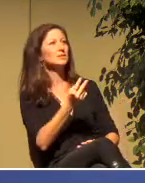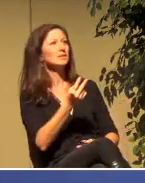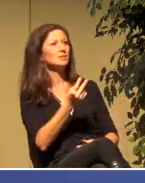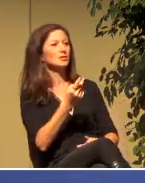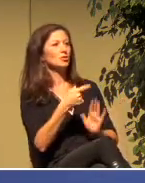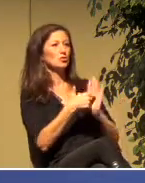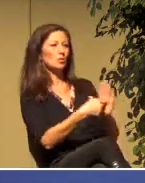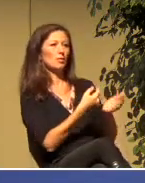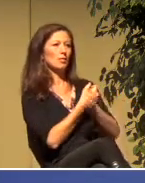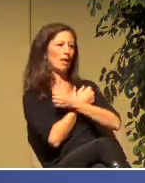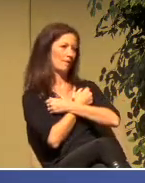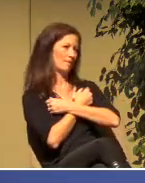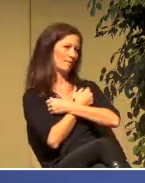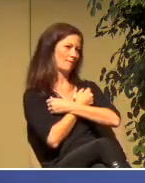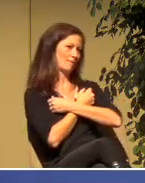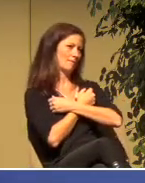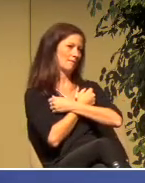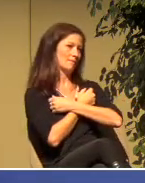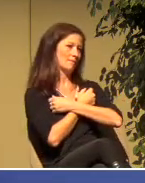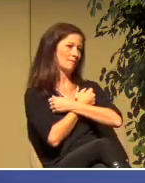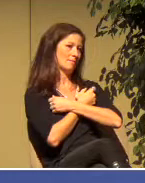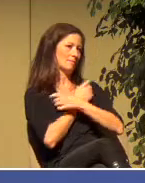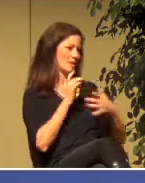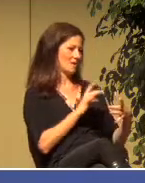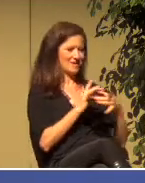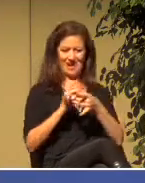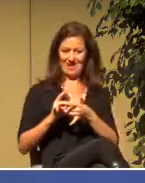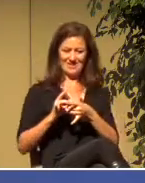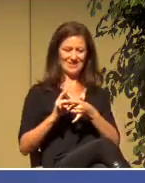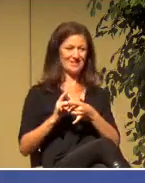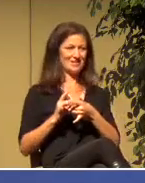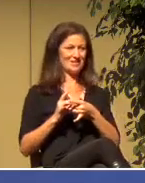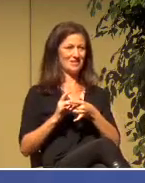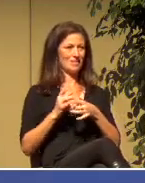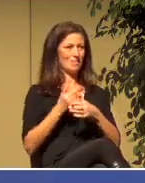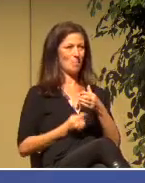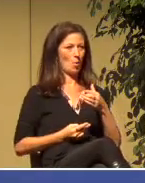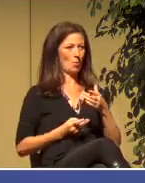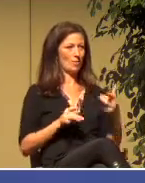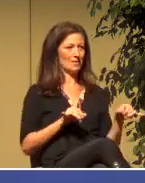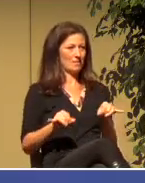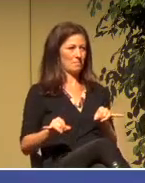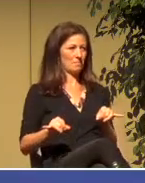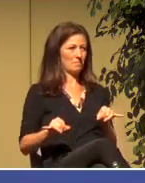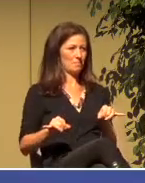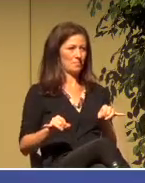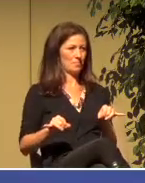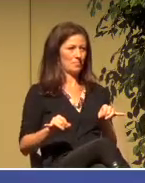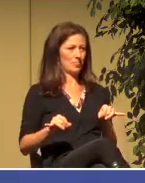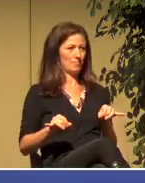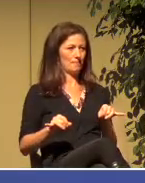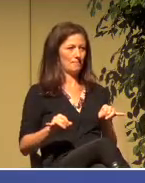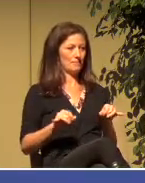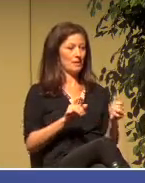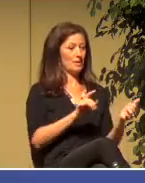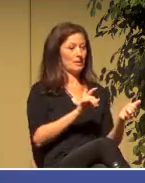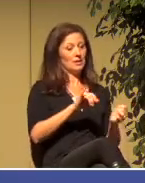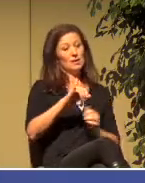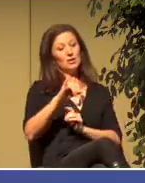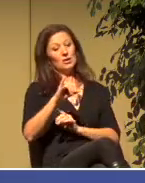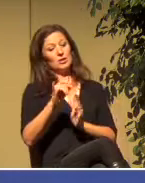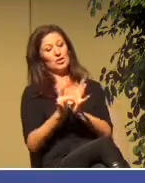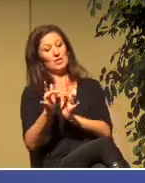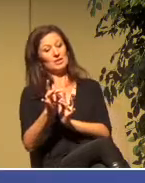connect this event, the voice from heaven, heaven breaking open to the baptism of